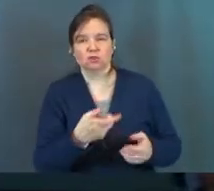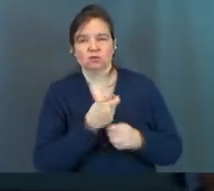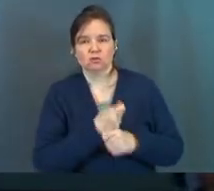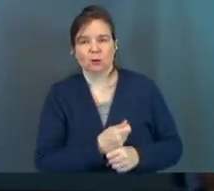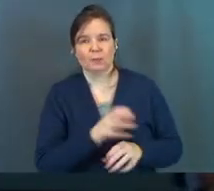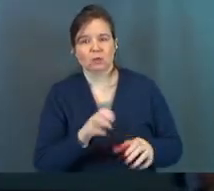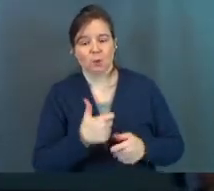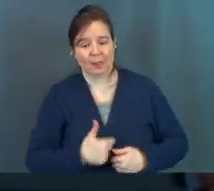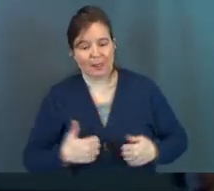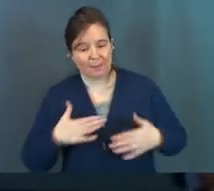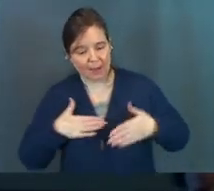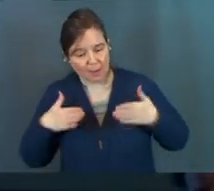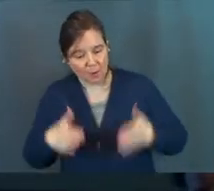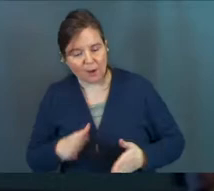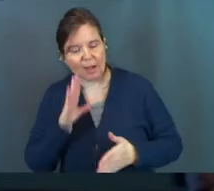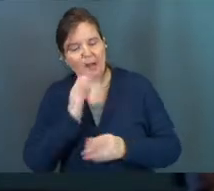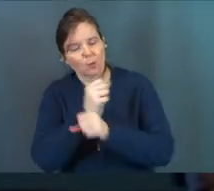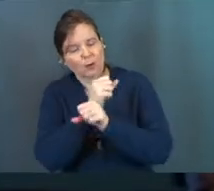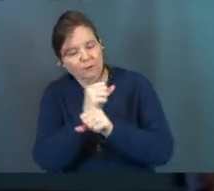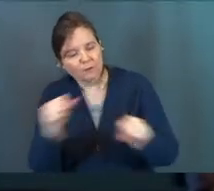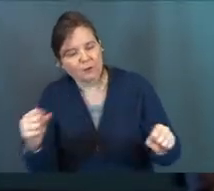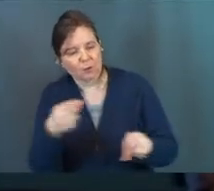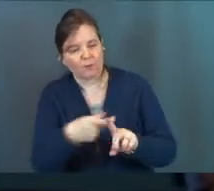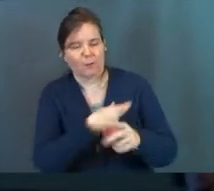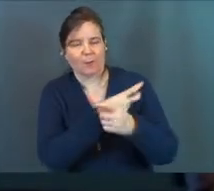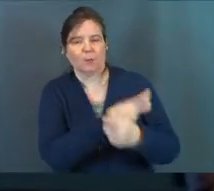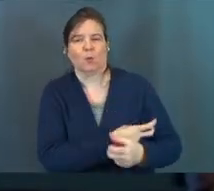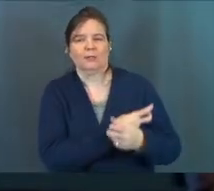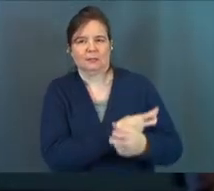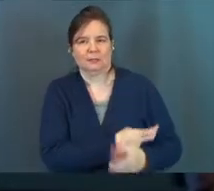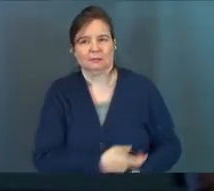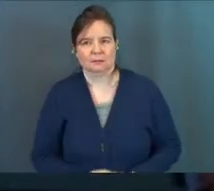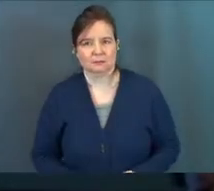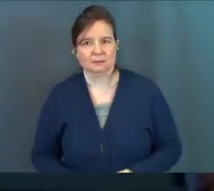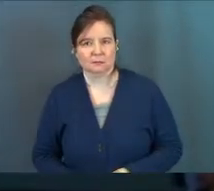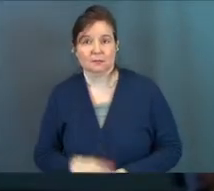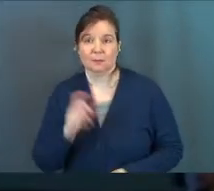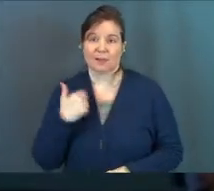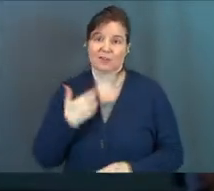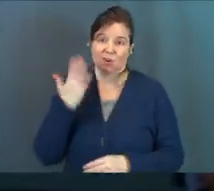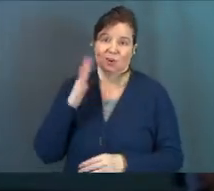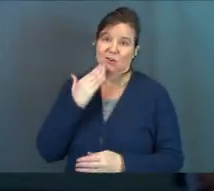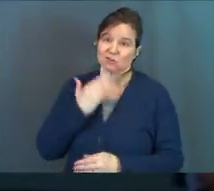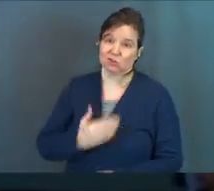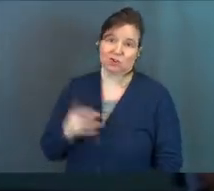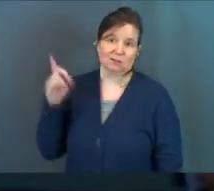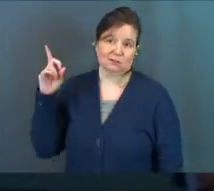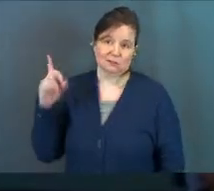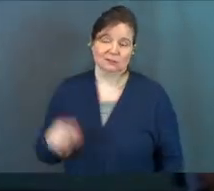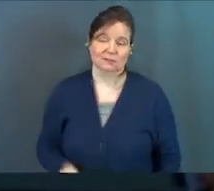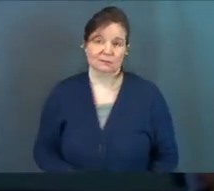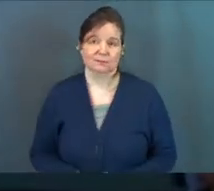trust me and do life my way, I'm going to free you from the poison because our God is good.